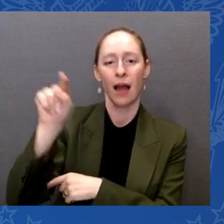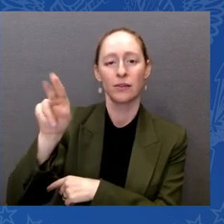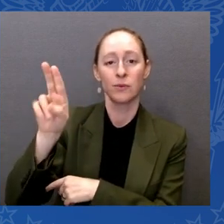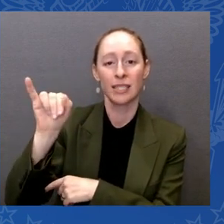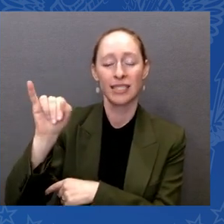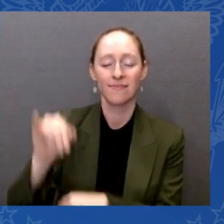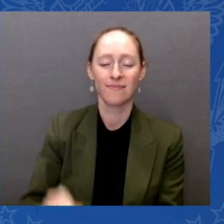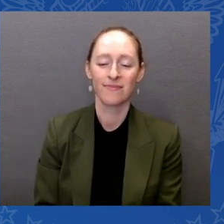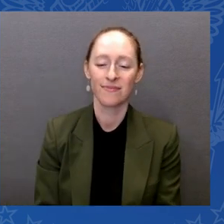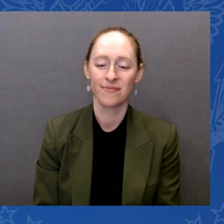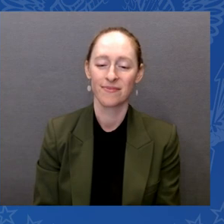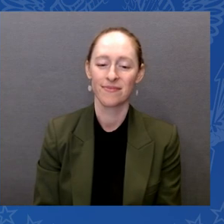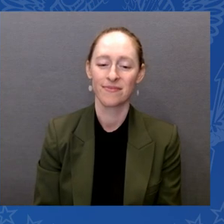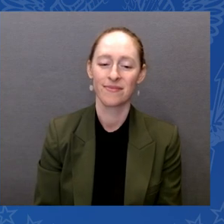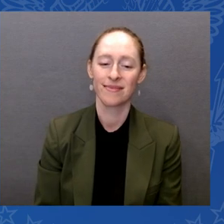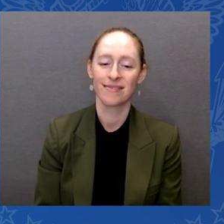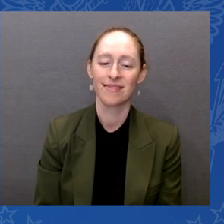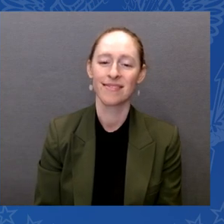Stand up, Susan.